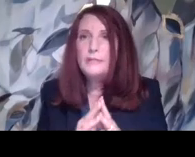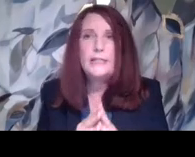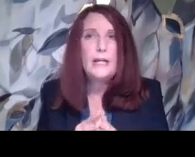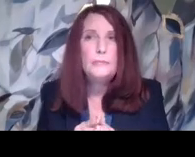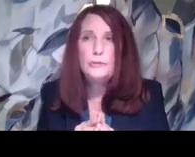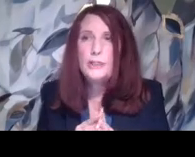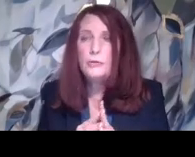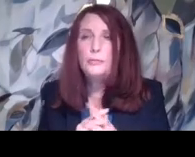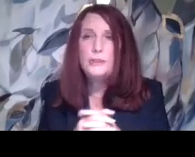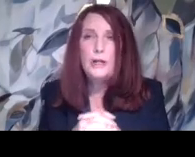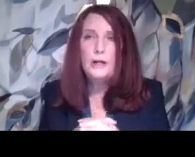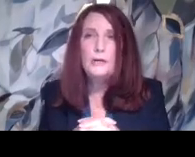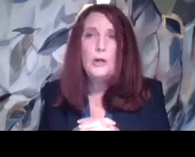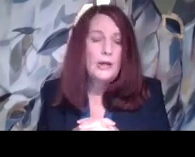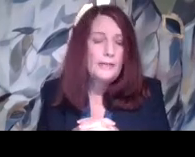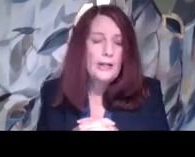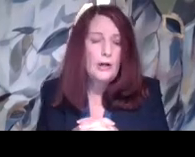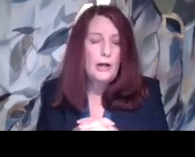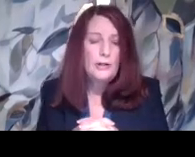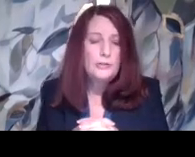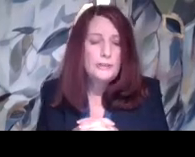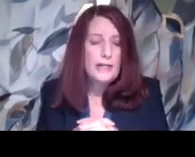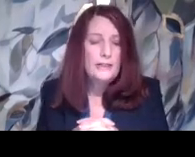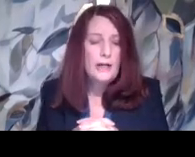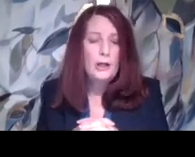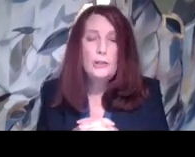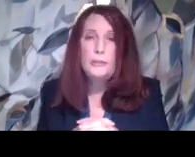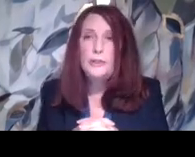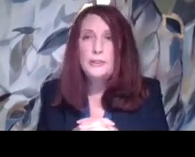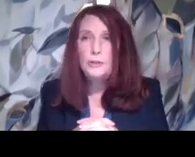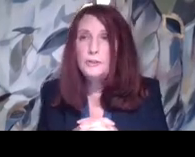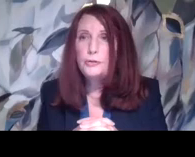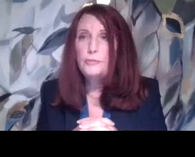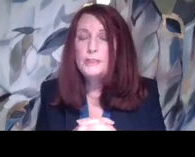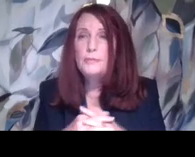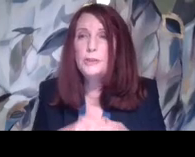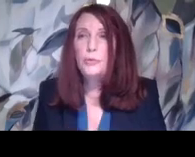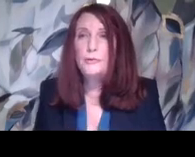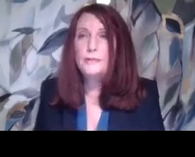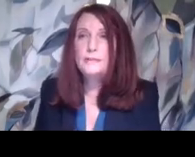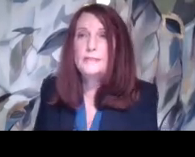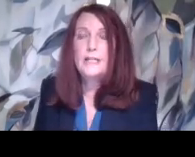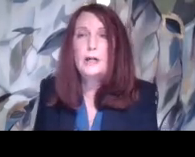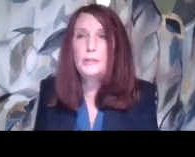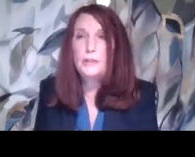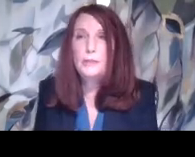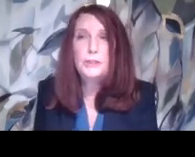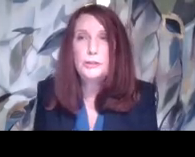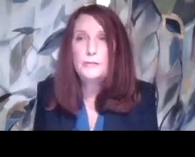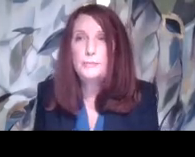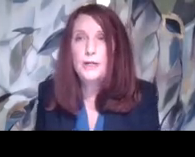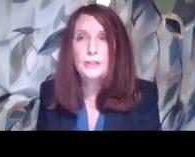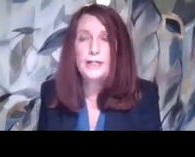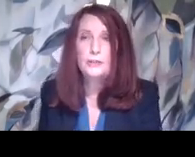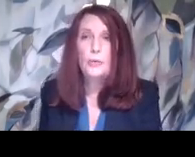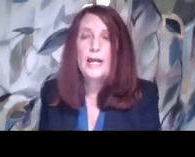orchestra, any kind of music groups that are done, community service groups. Some schools set up community